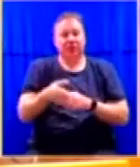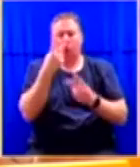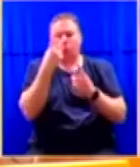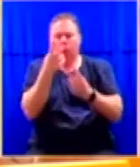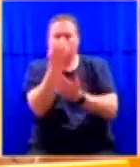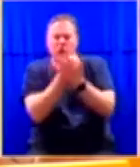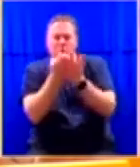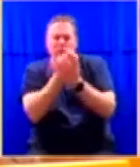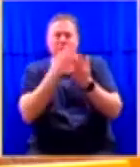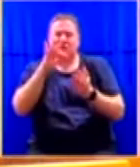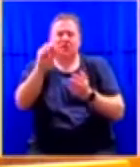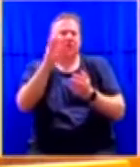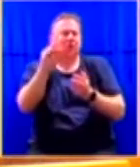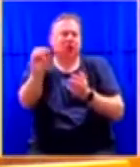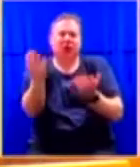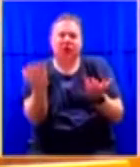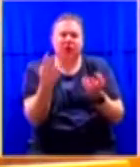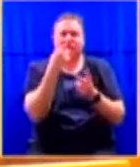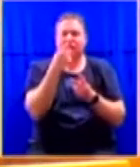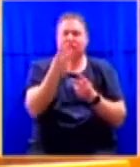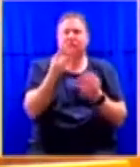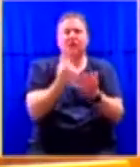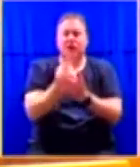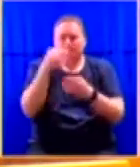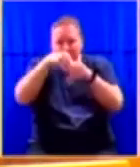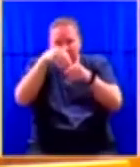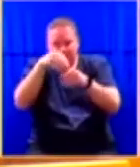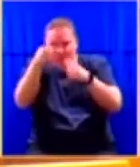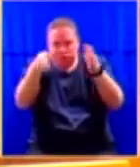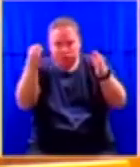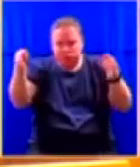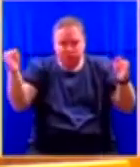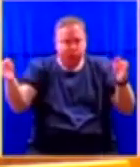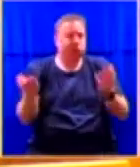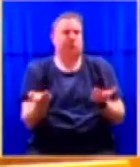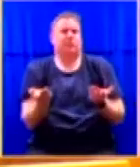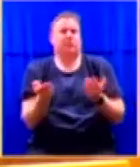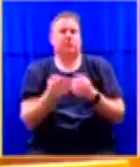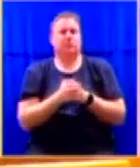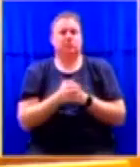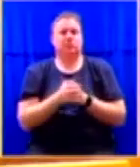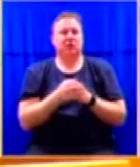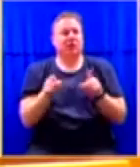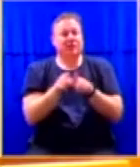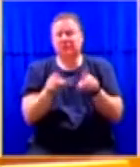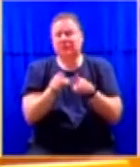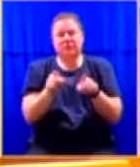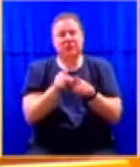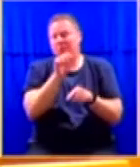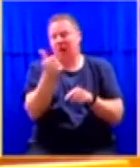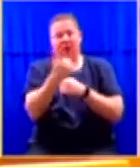on a daily basis and they watch all the indices and the indicators like they do with any other country,